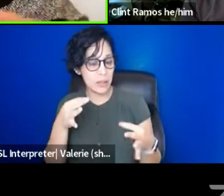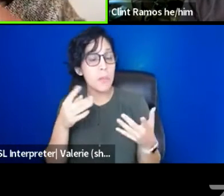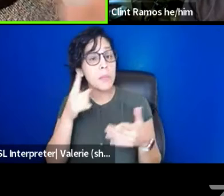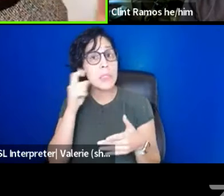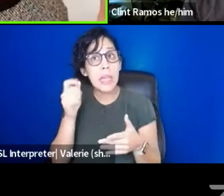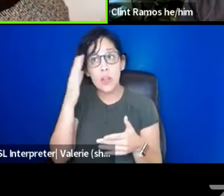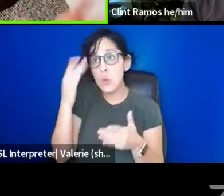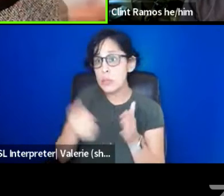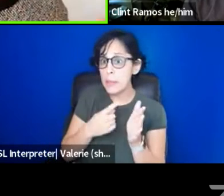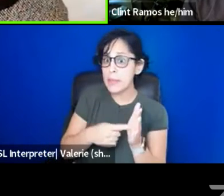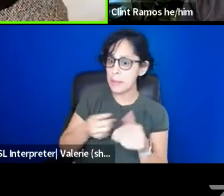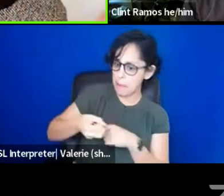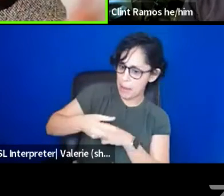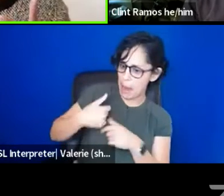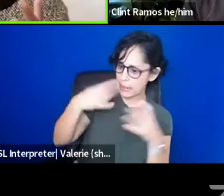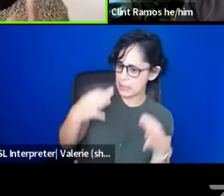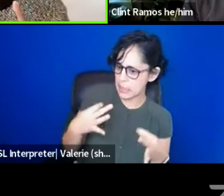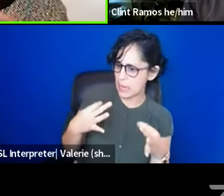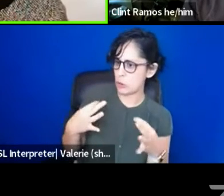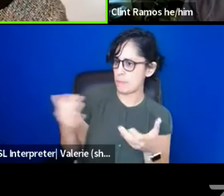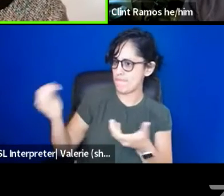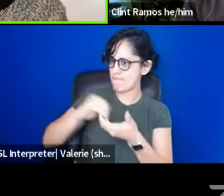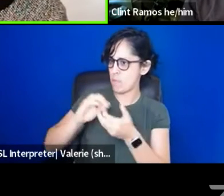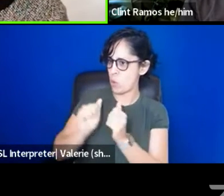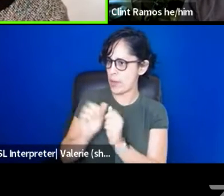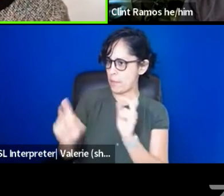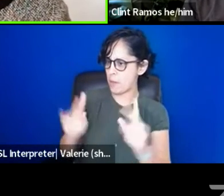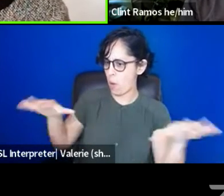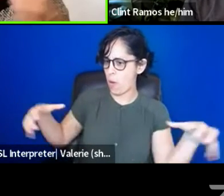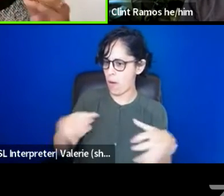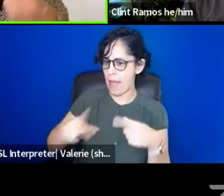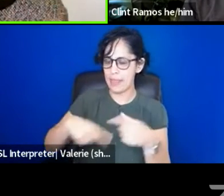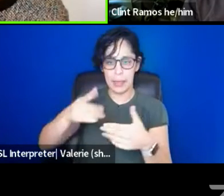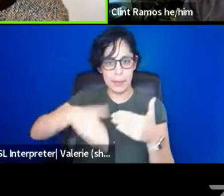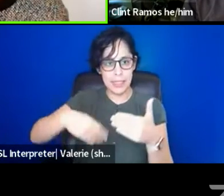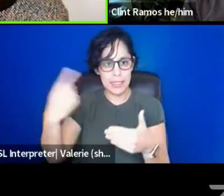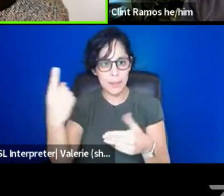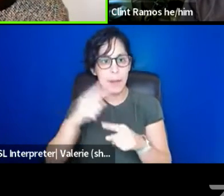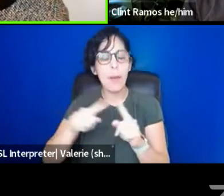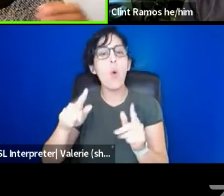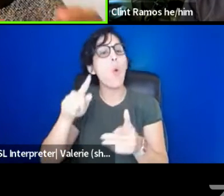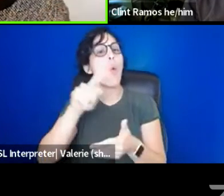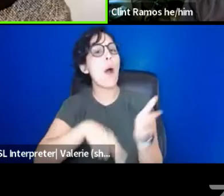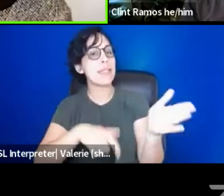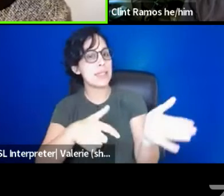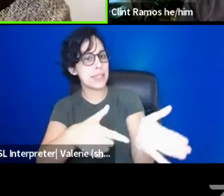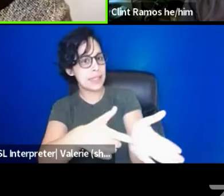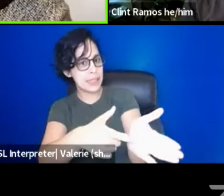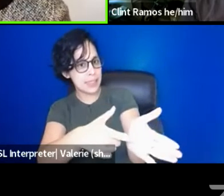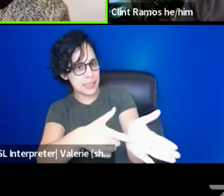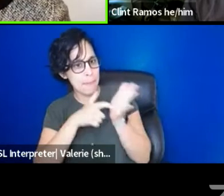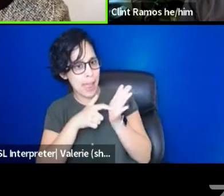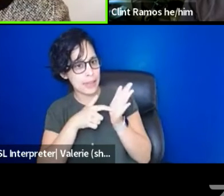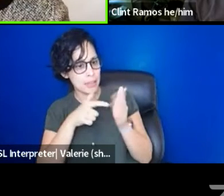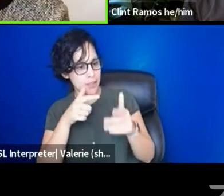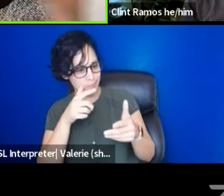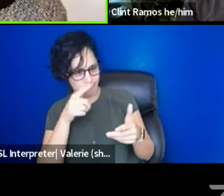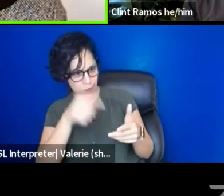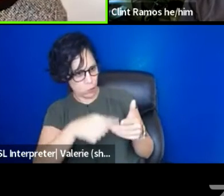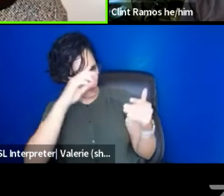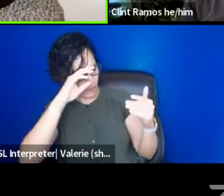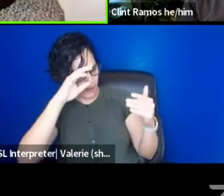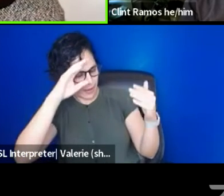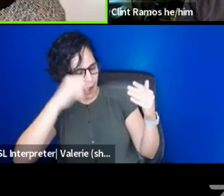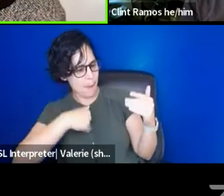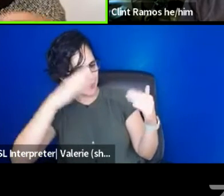collective of people. And, you know, that feels like a slightly separate thing, but what is, what is demanded of you to participate? What